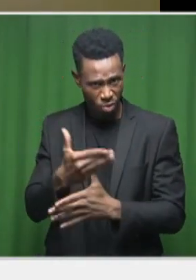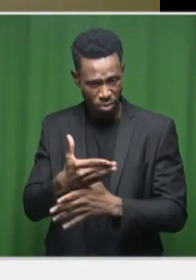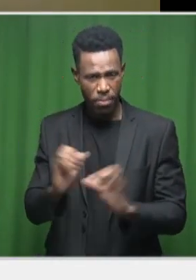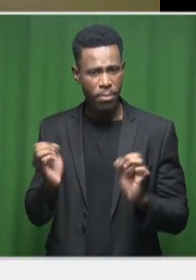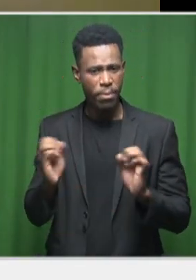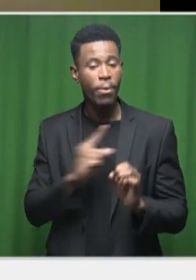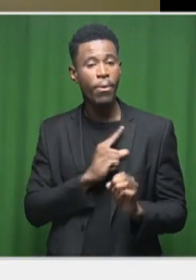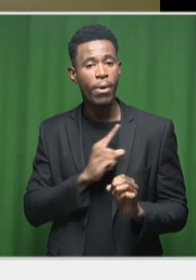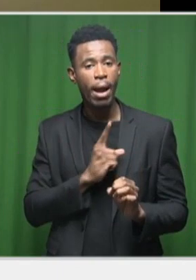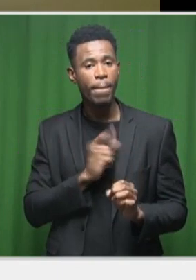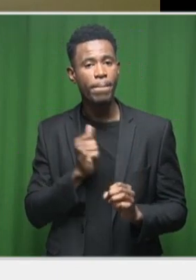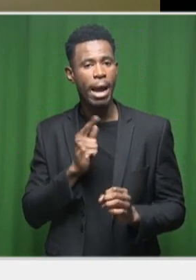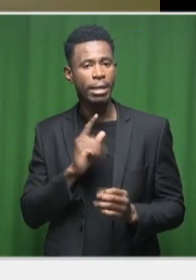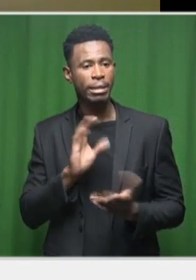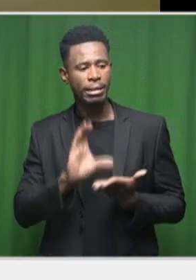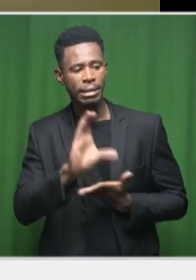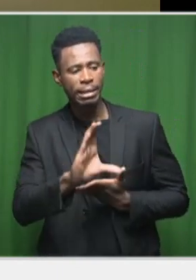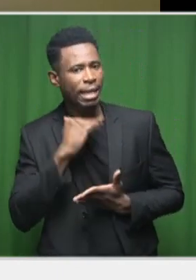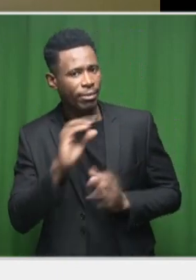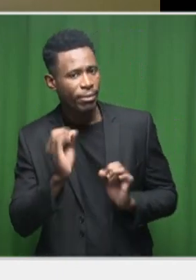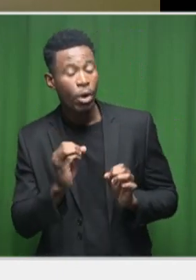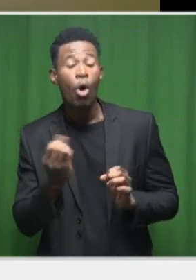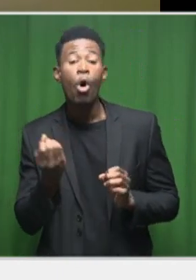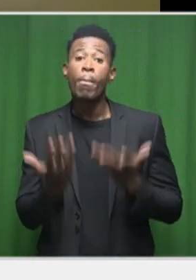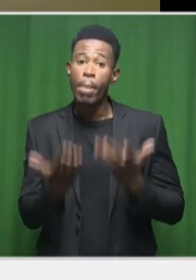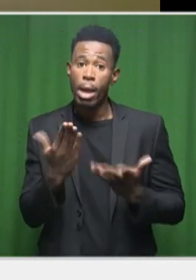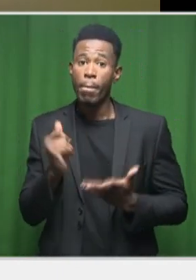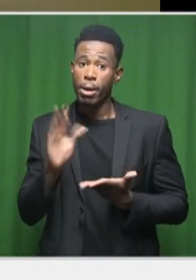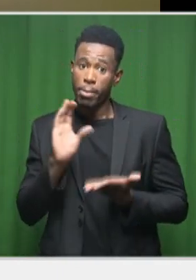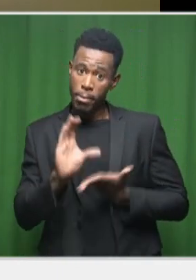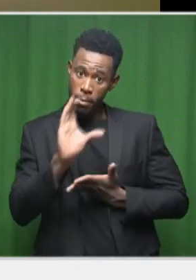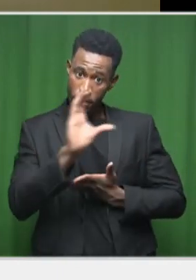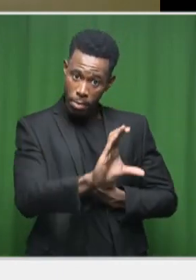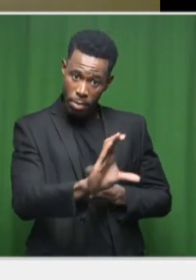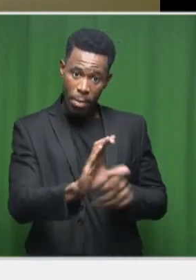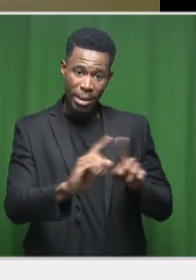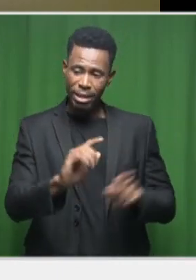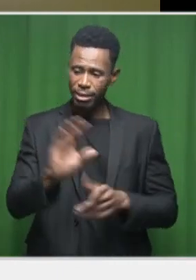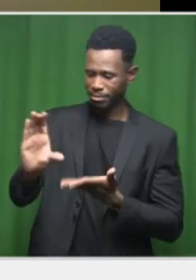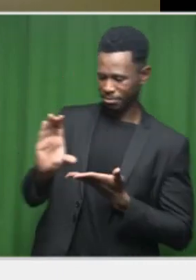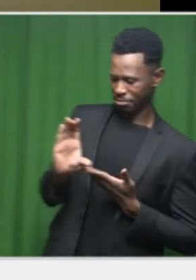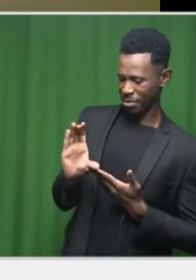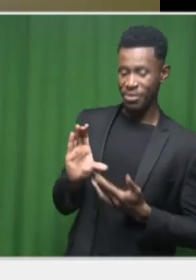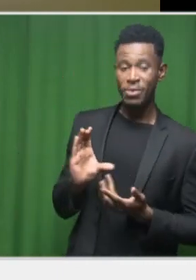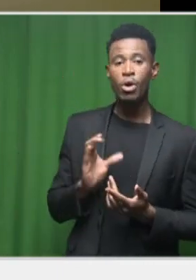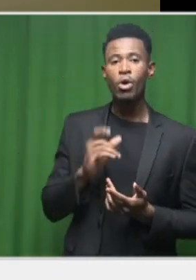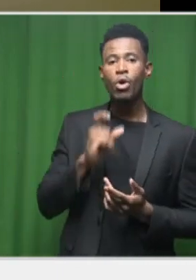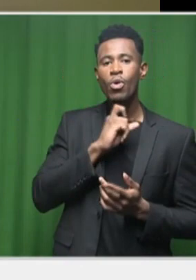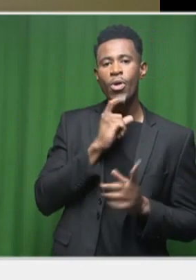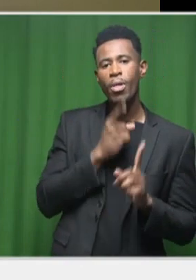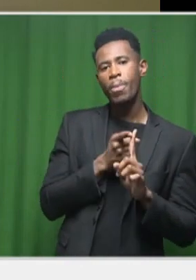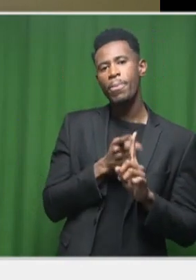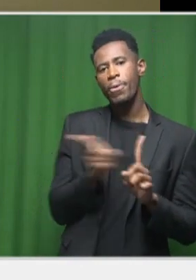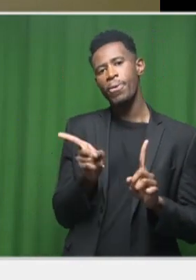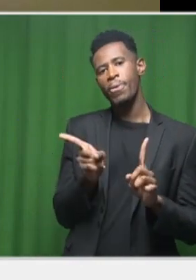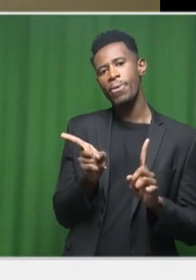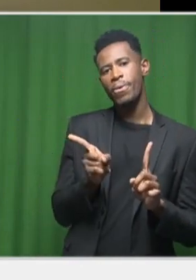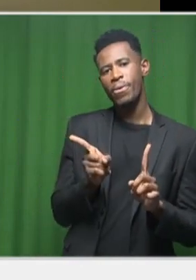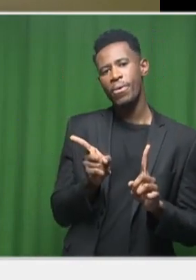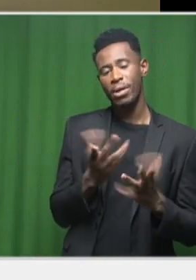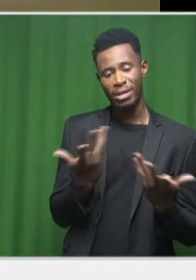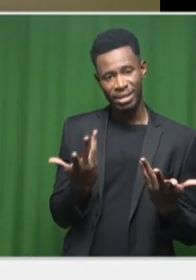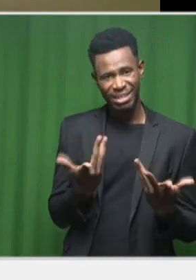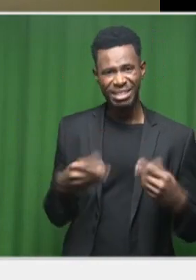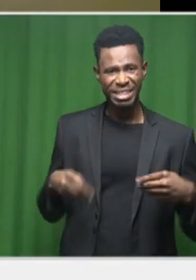investment, it might be misappropriation of funds. So, it is a multiple of crises in the water